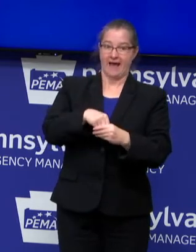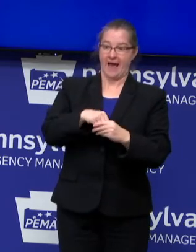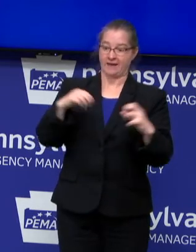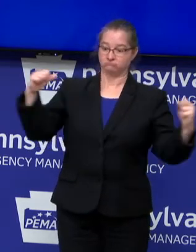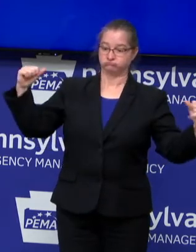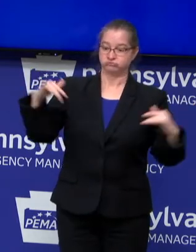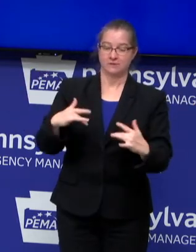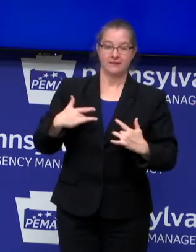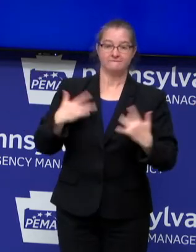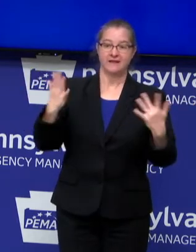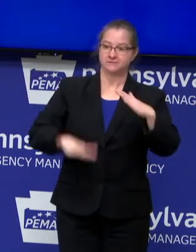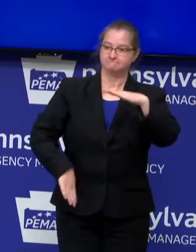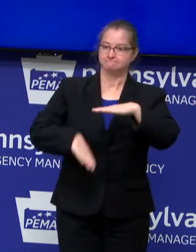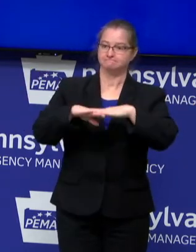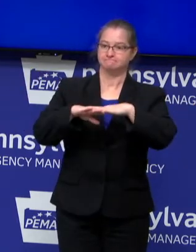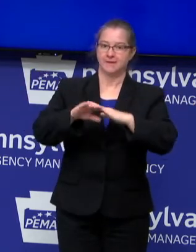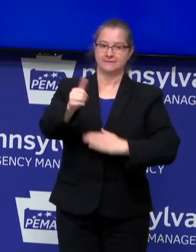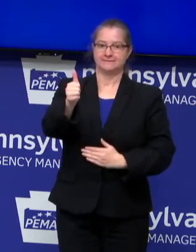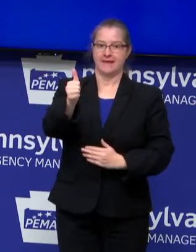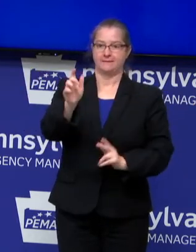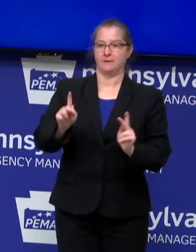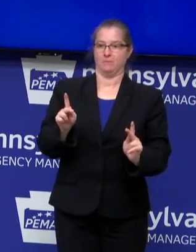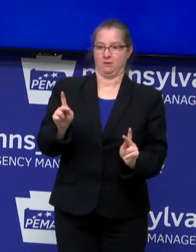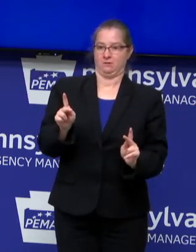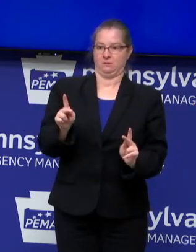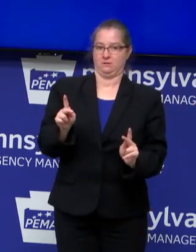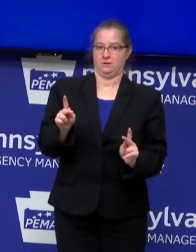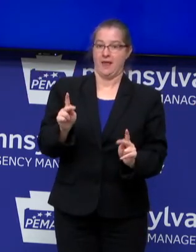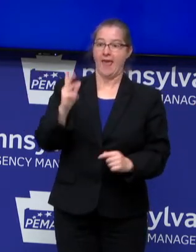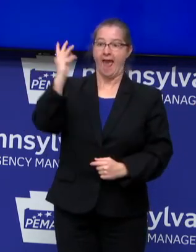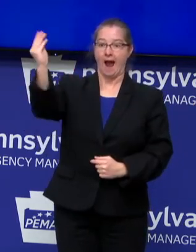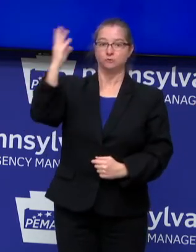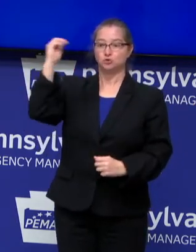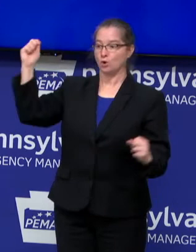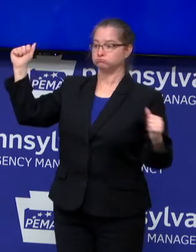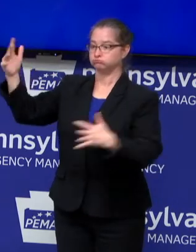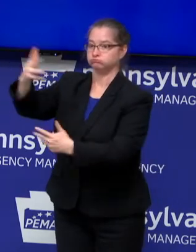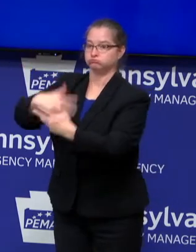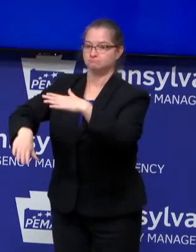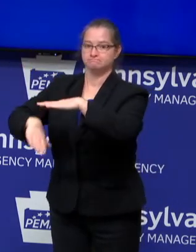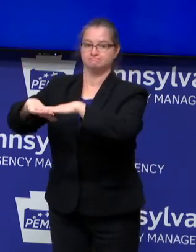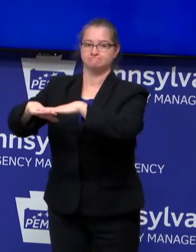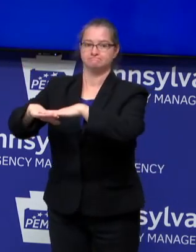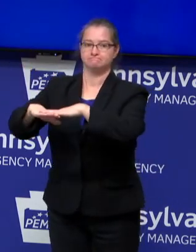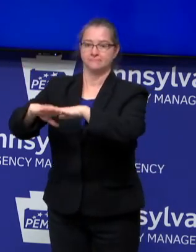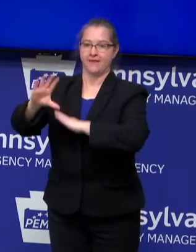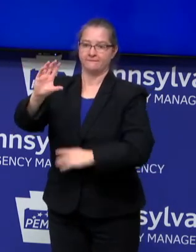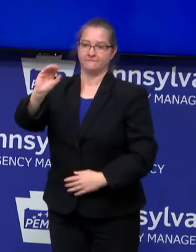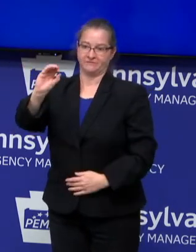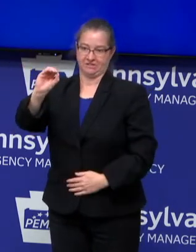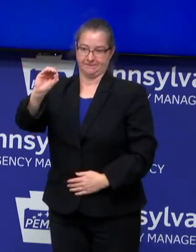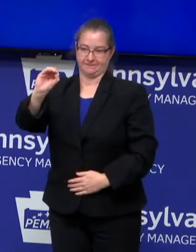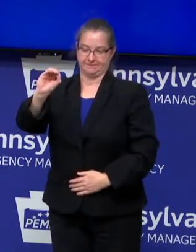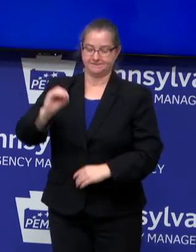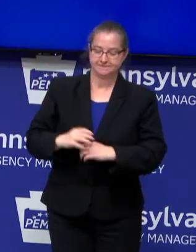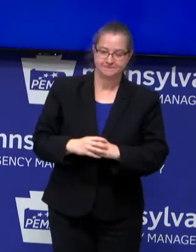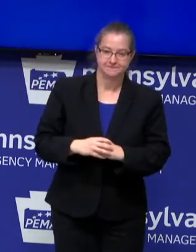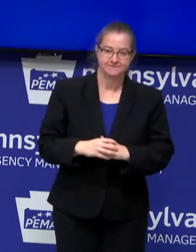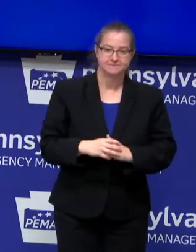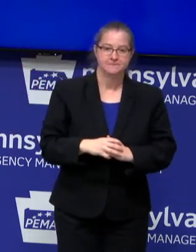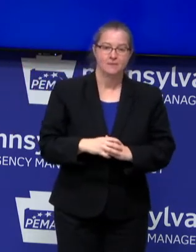limited to no more than 10 people. And outdoor gatherings and events will be limited to no more than 50 people.